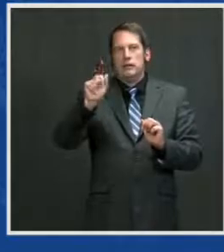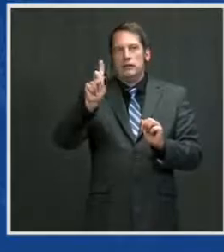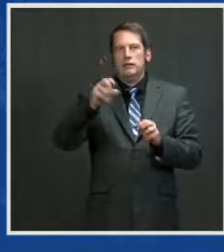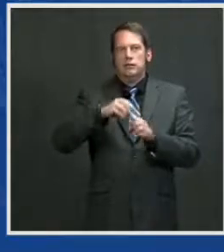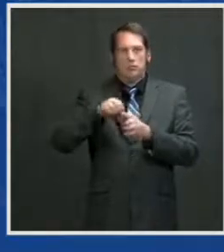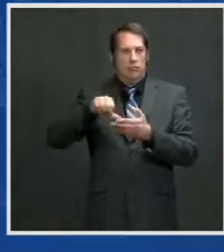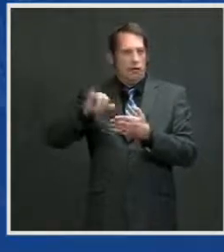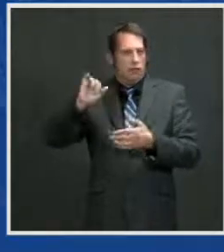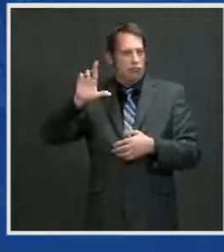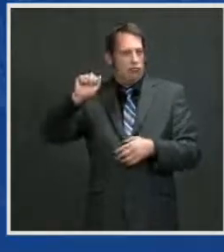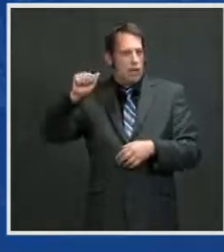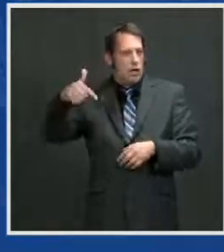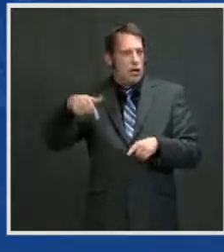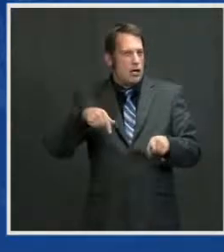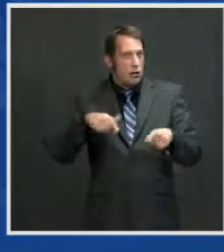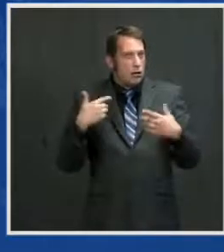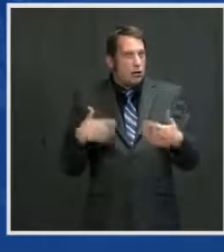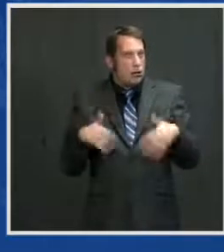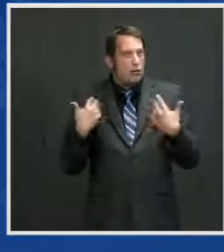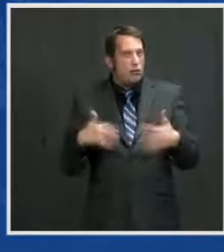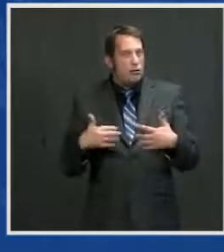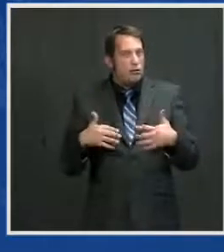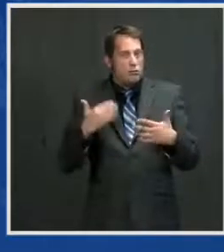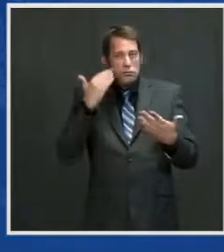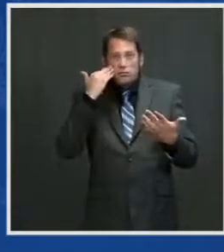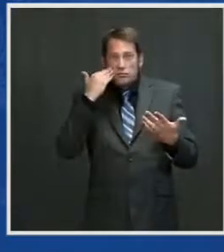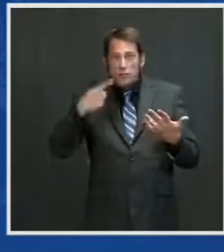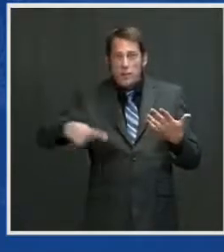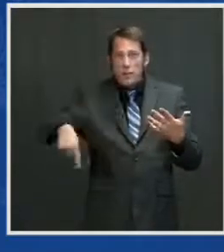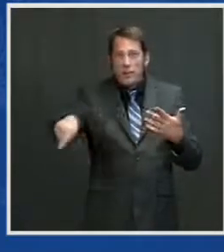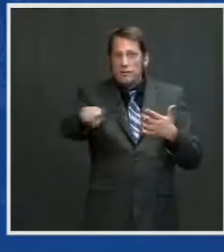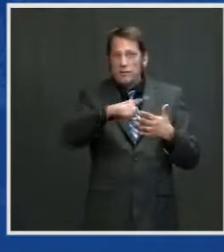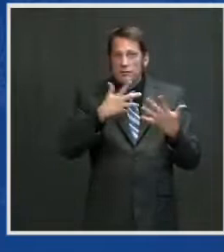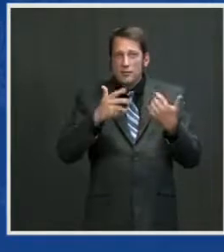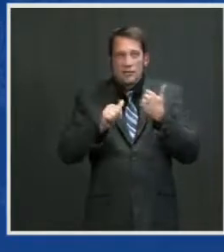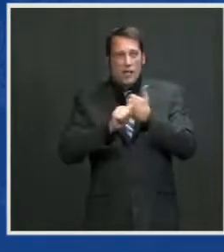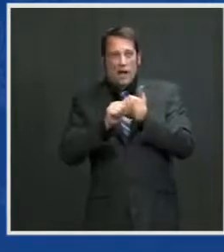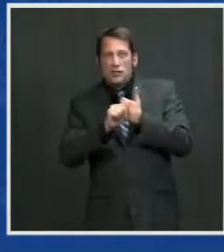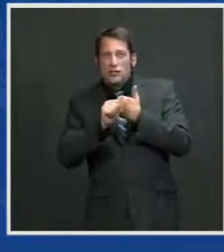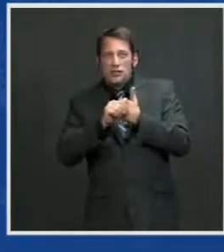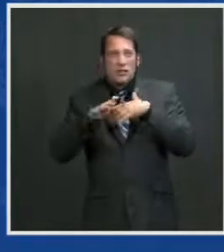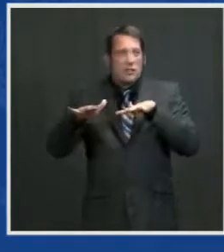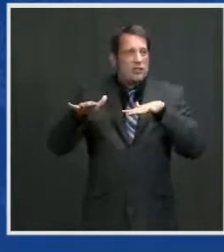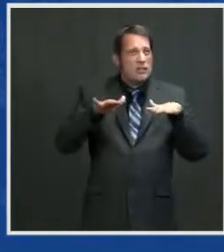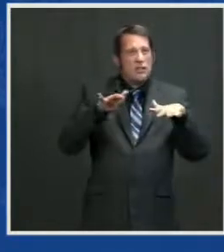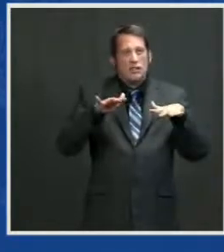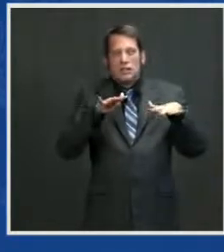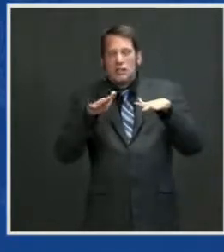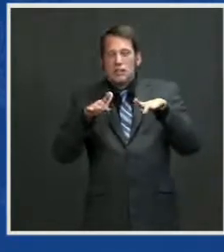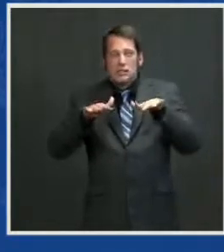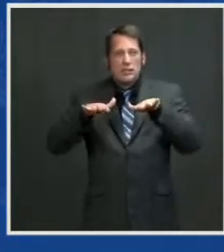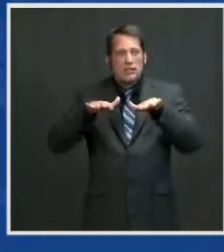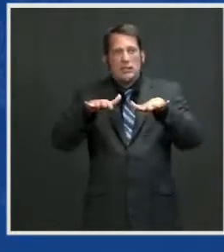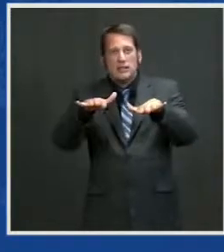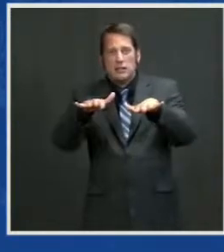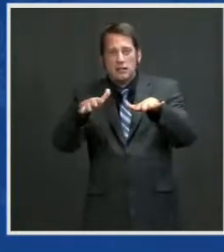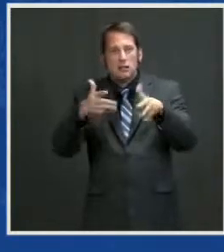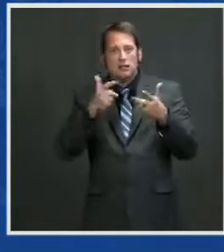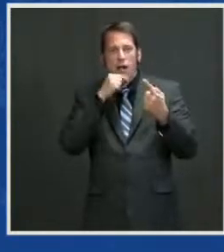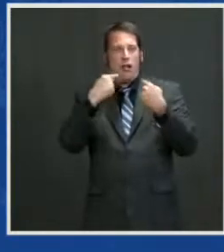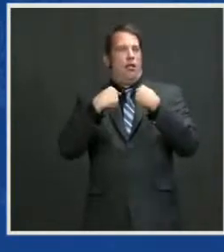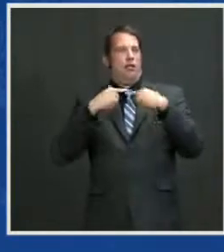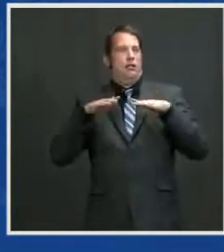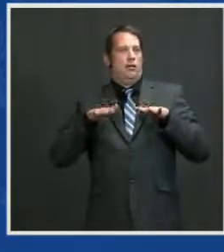when duty calls. Less than 1% of Americans make the choice that you make, that you made.